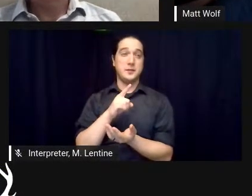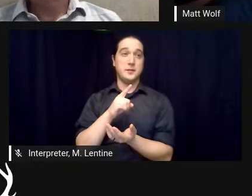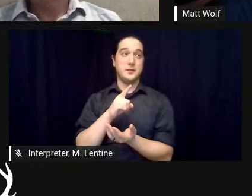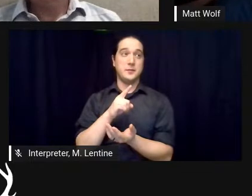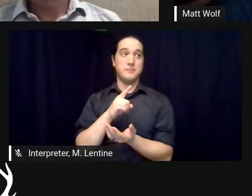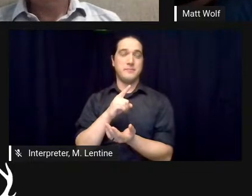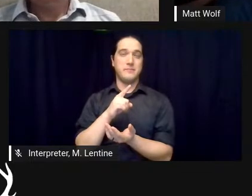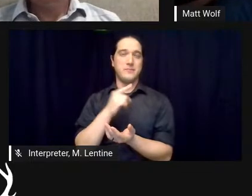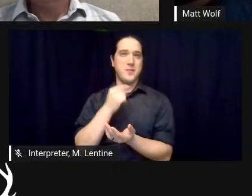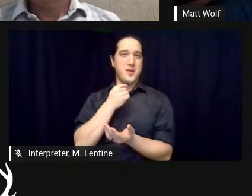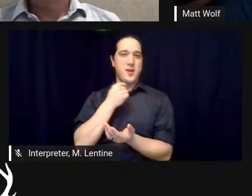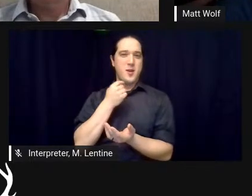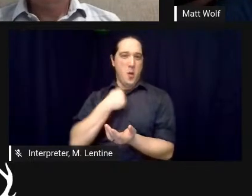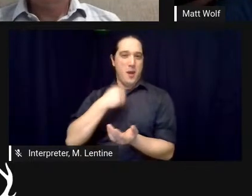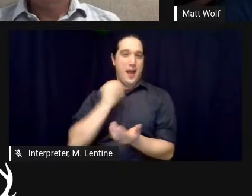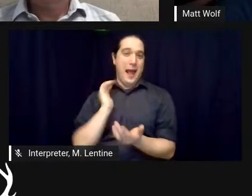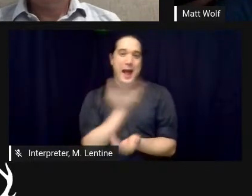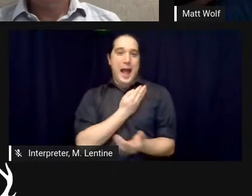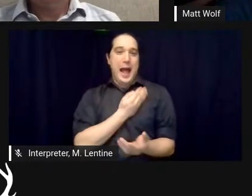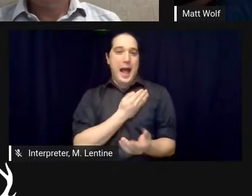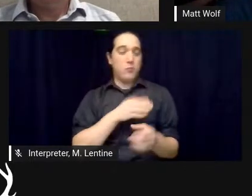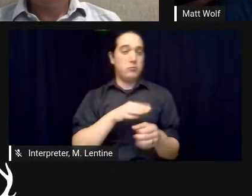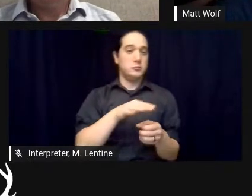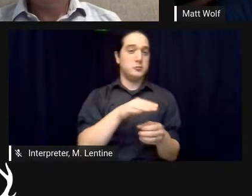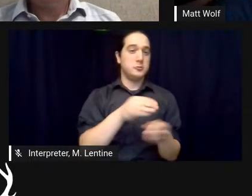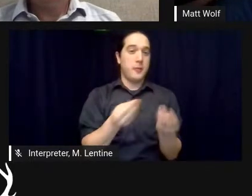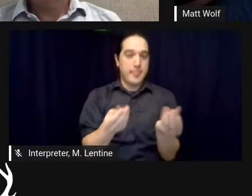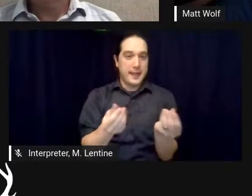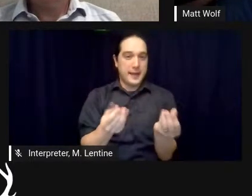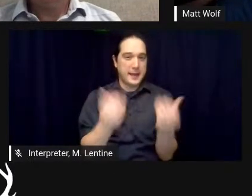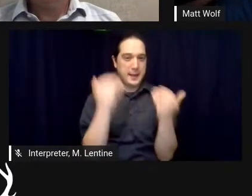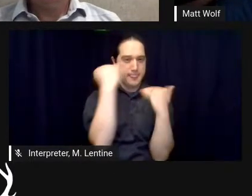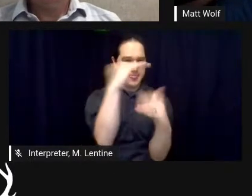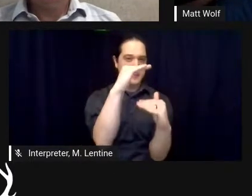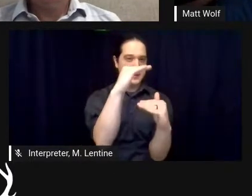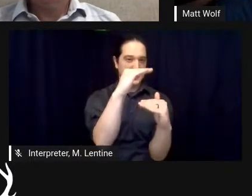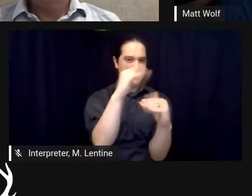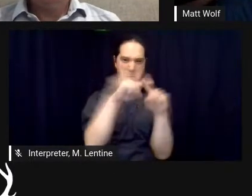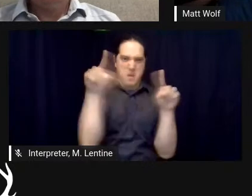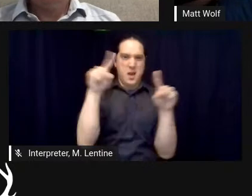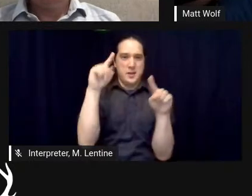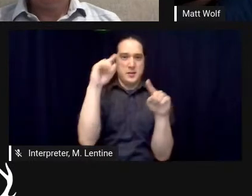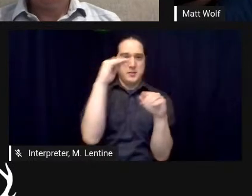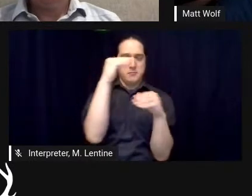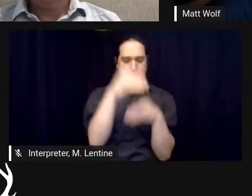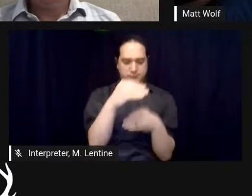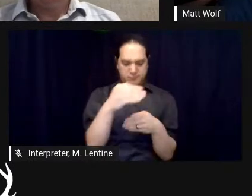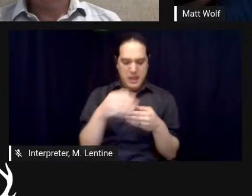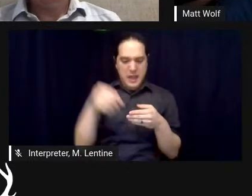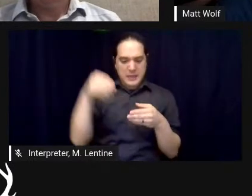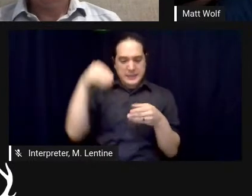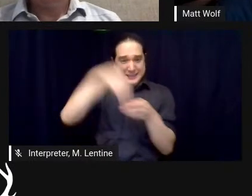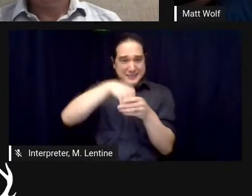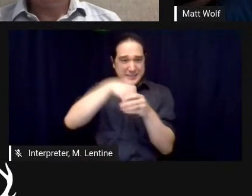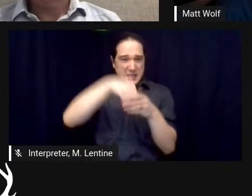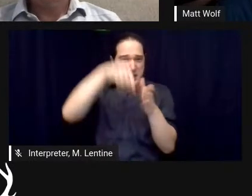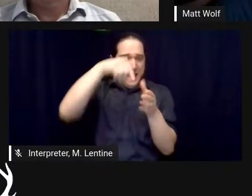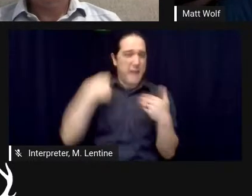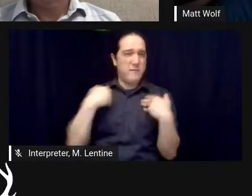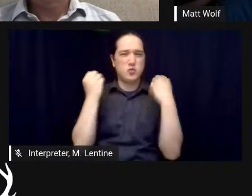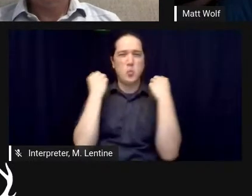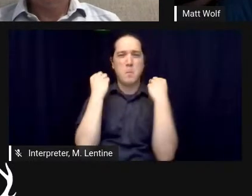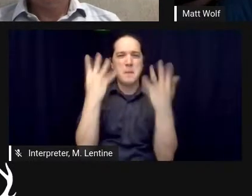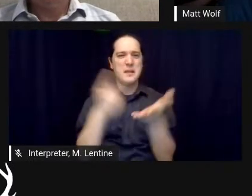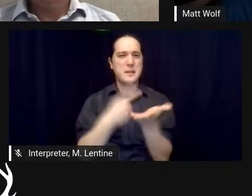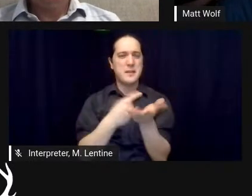a range of wilderness areas of beautiful farm and living habitat and then we raised the